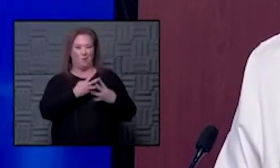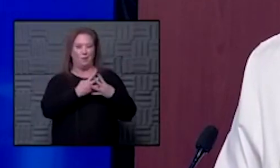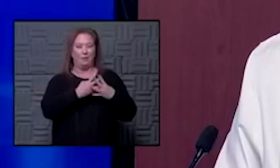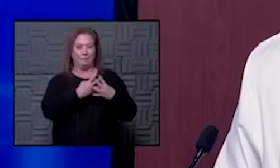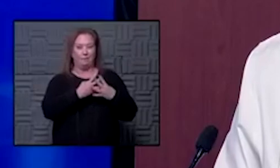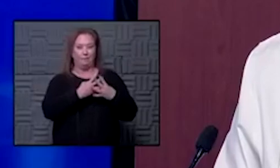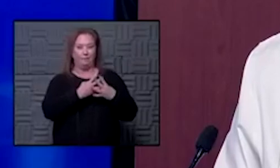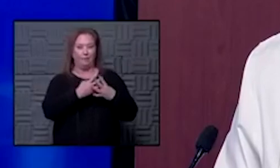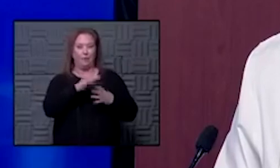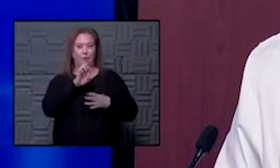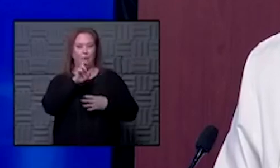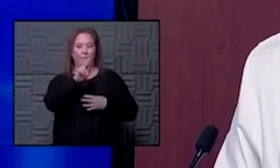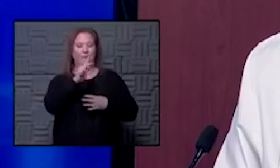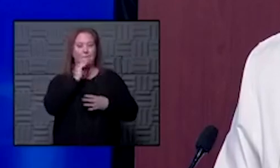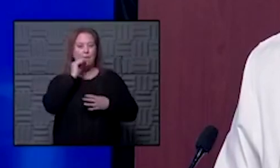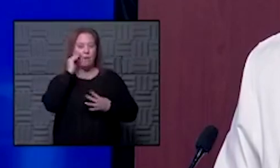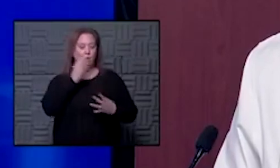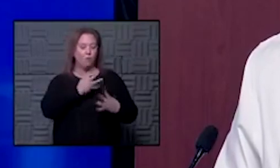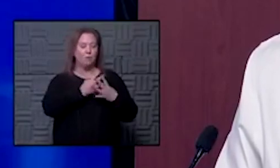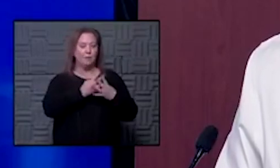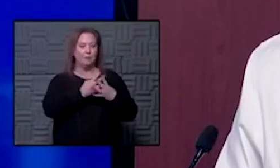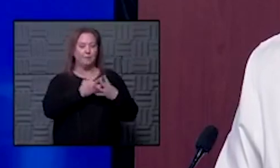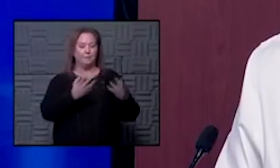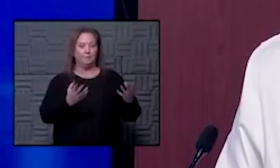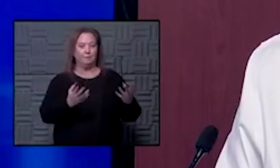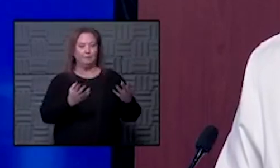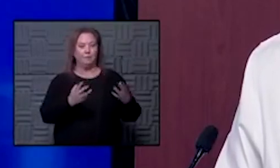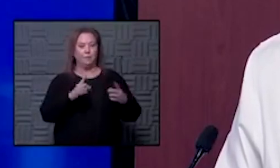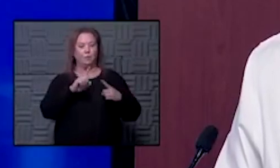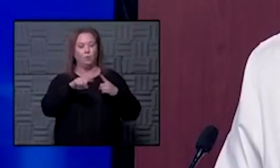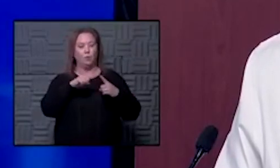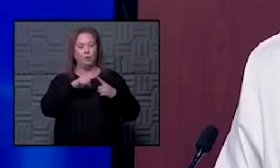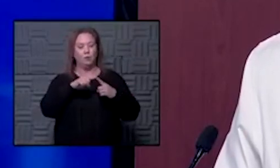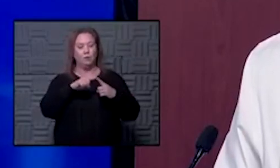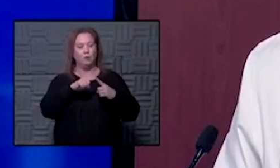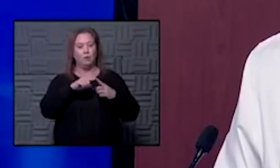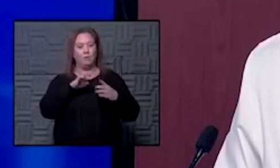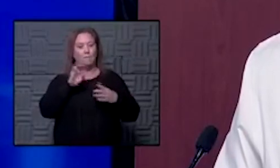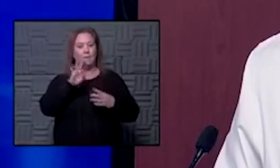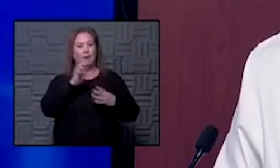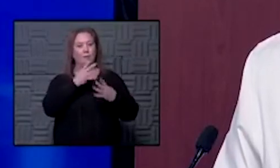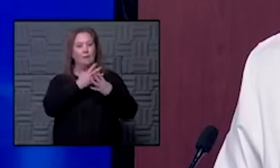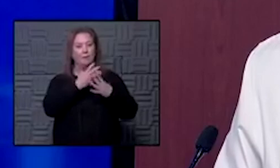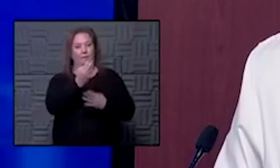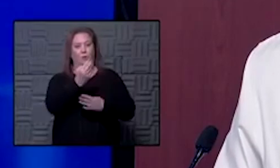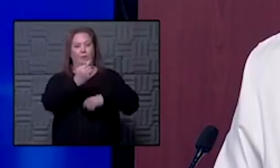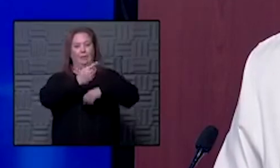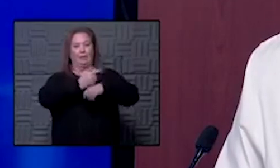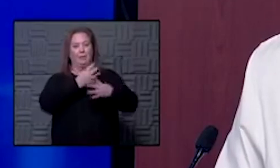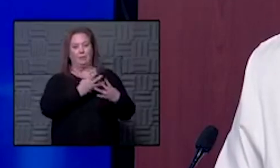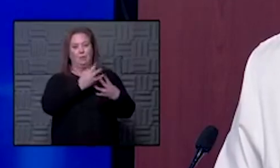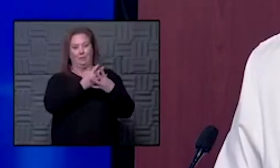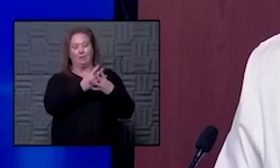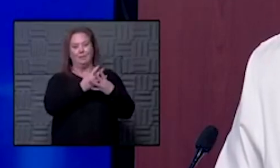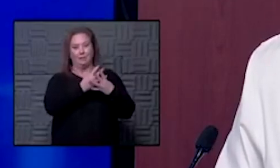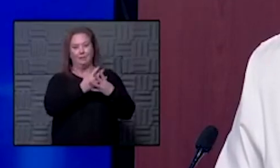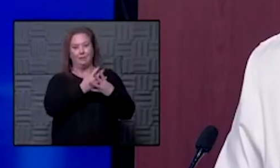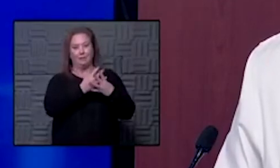upon return to your home your family when you return to to that place spend 14 days quarantined